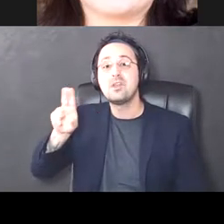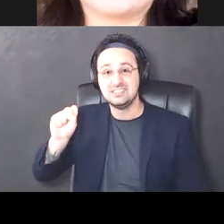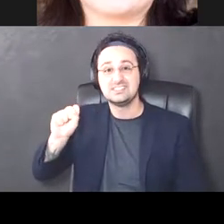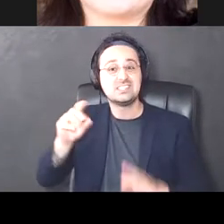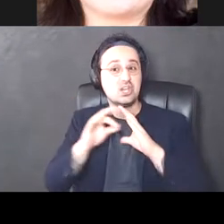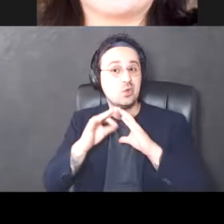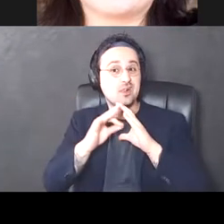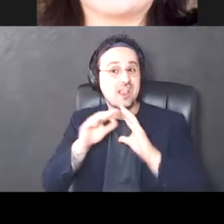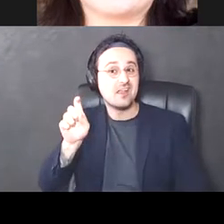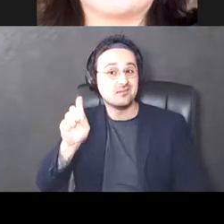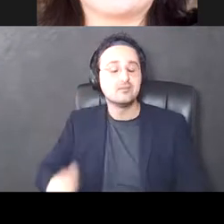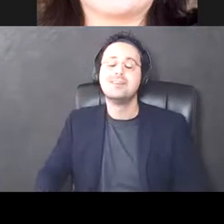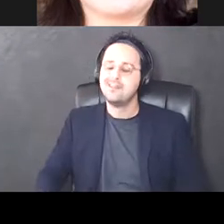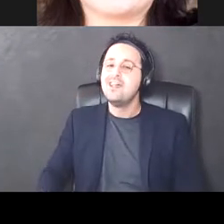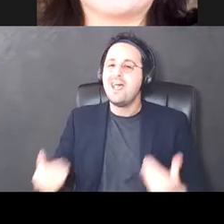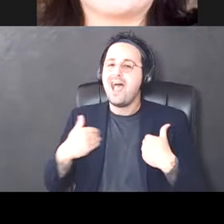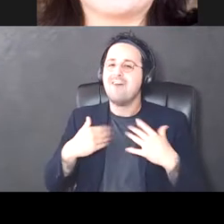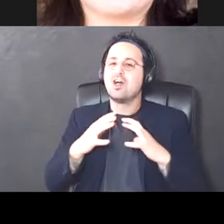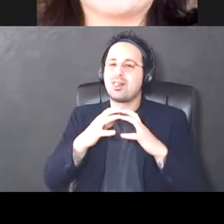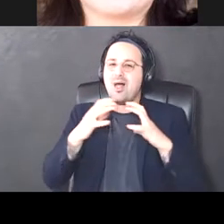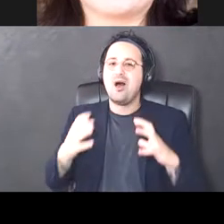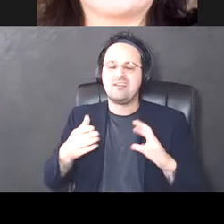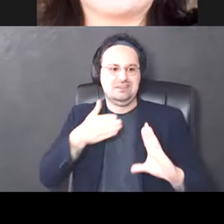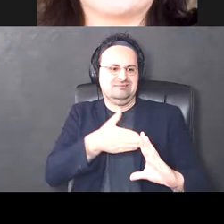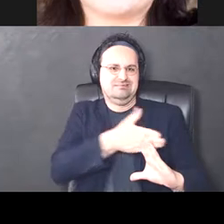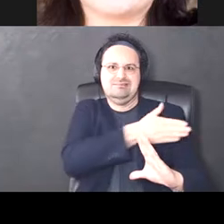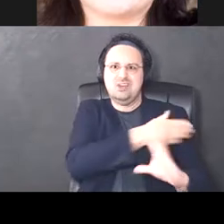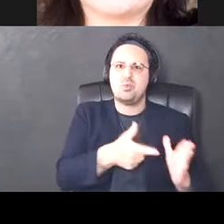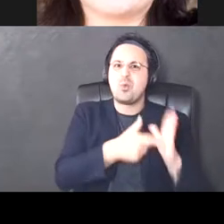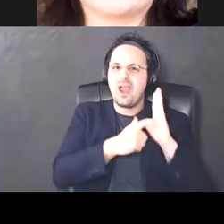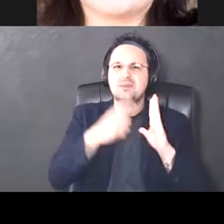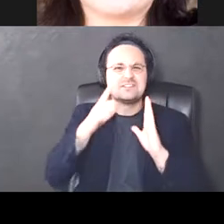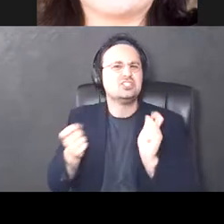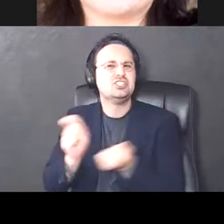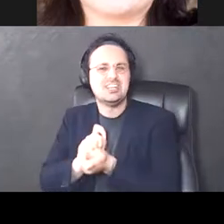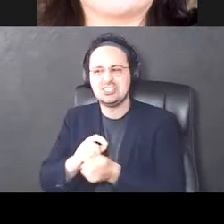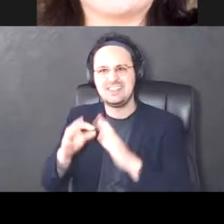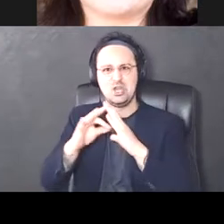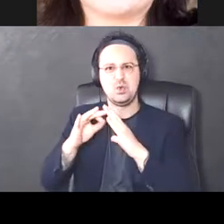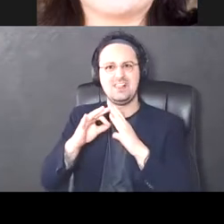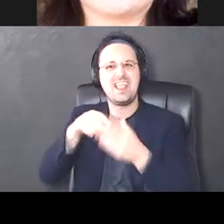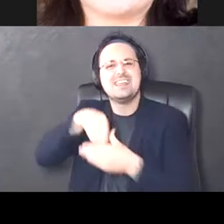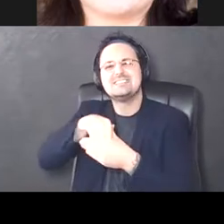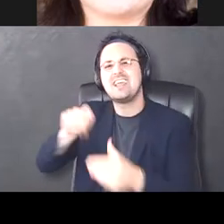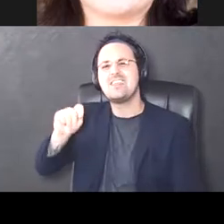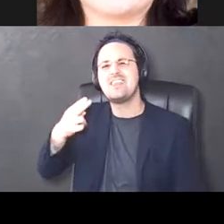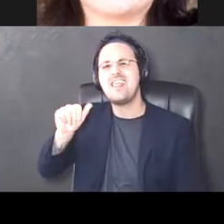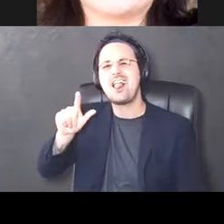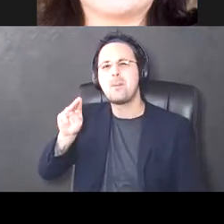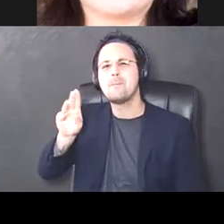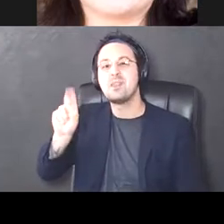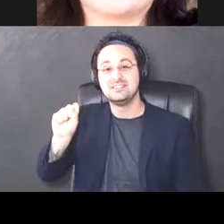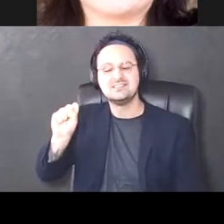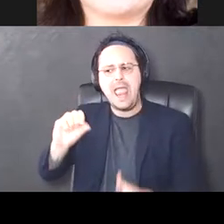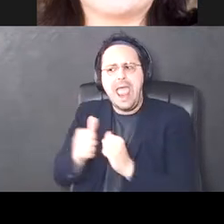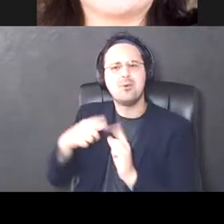and there's a good amount of precedent for changes in this thalamic nuclei and particularly in how it fires. So if you remember, we'd seeing